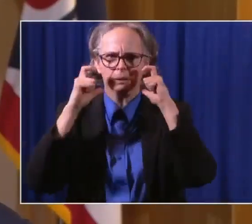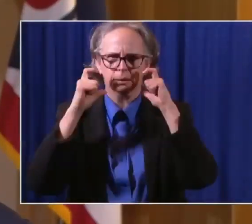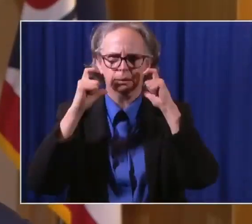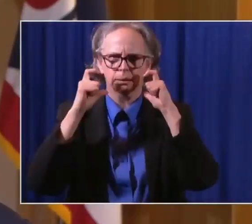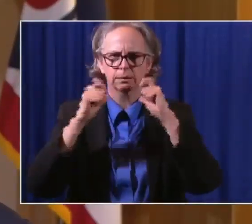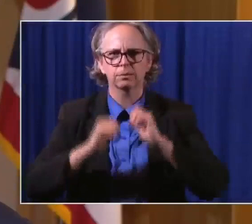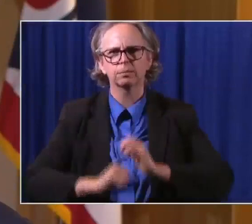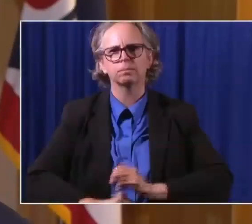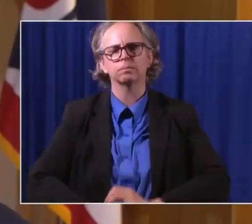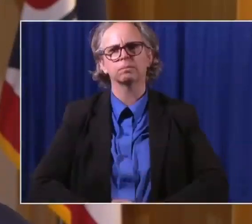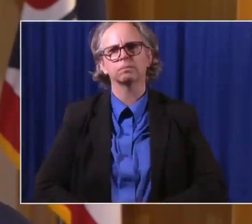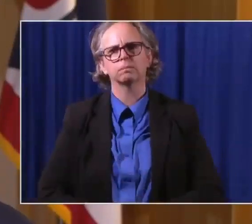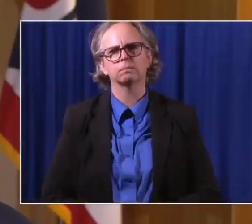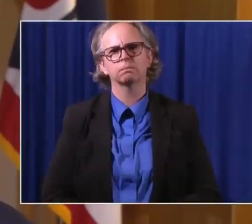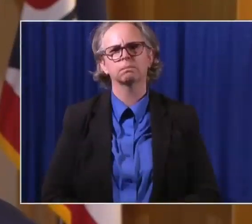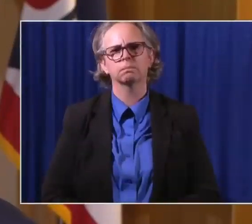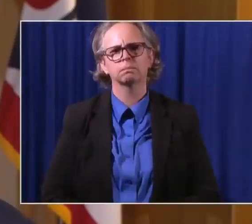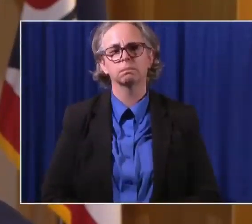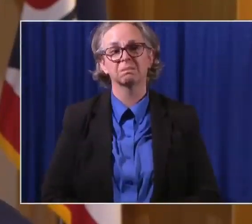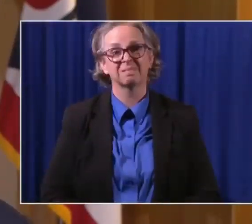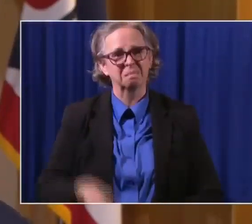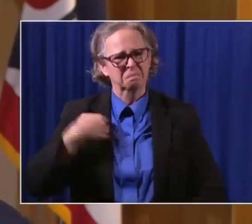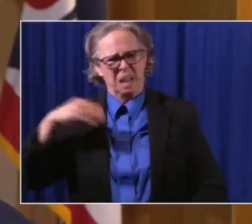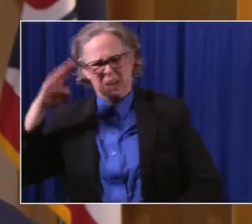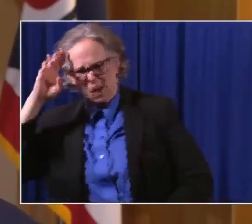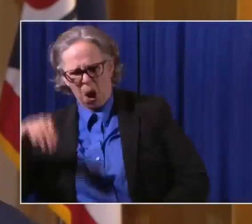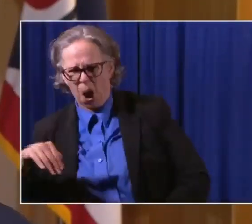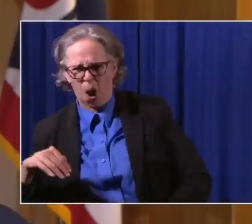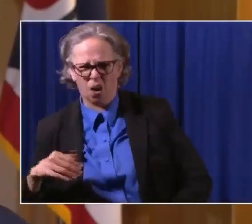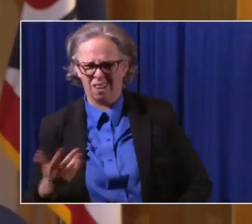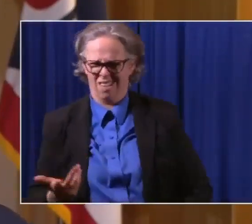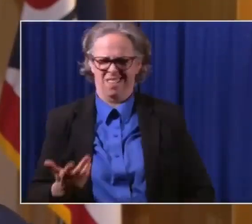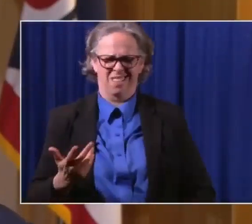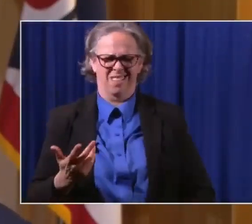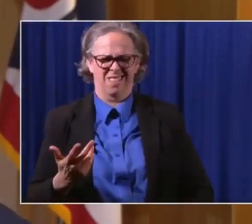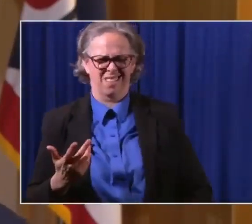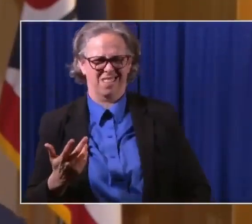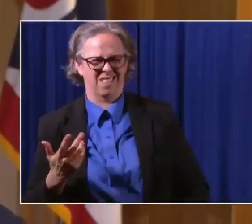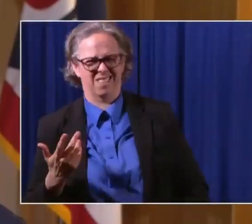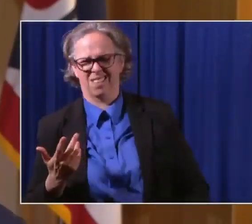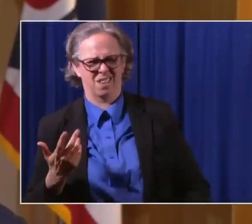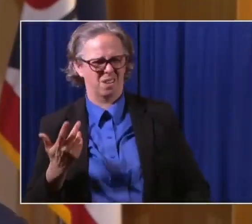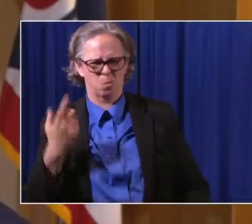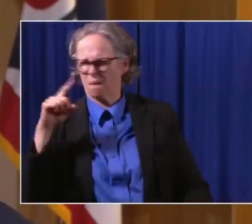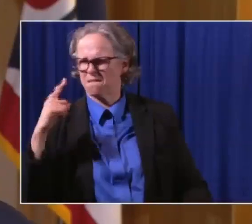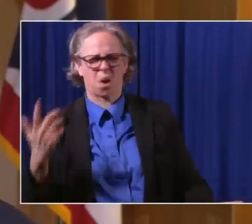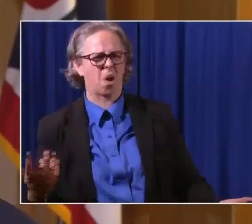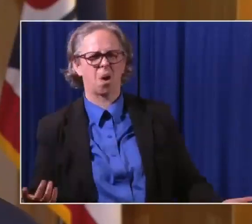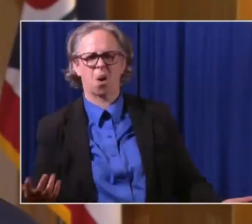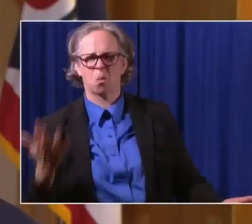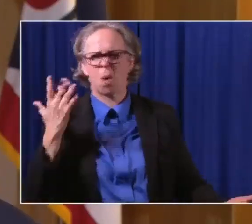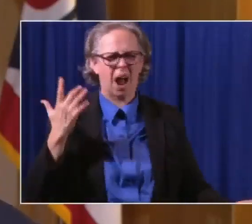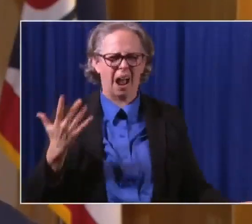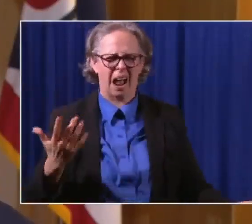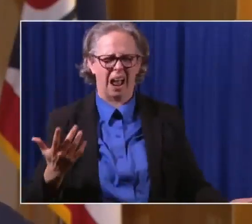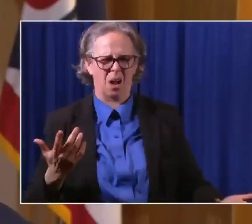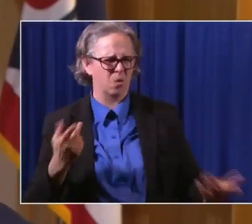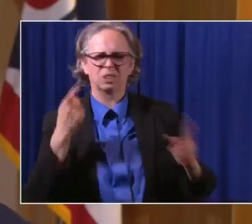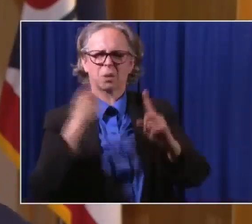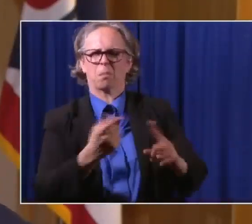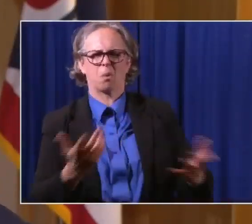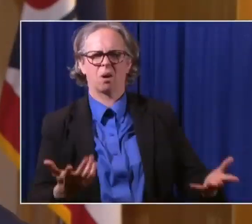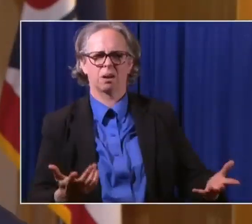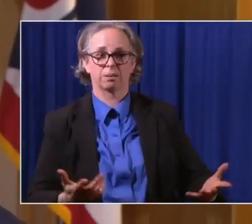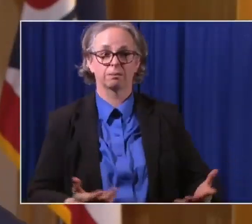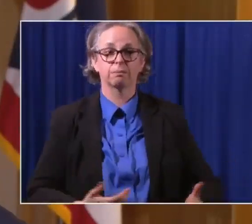I know some may still question the wisdom of wearing masks, but as we used to say when I was a prosecuting